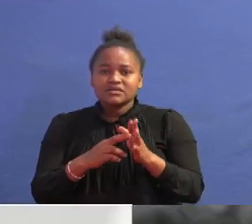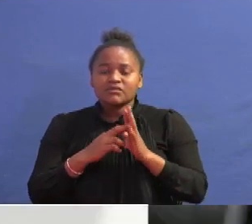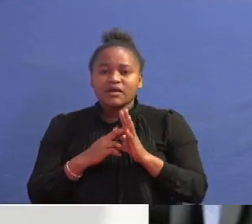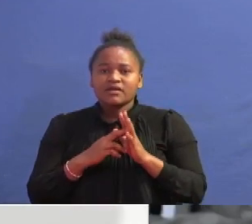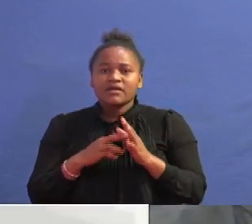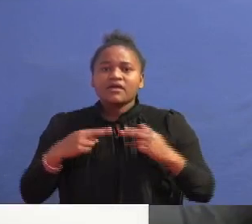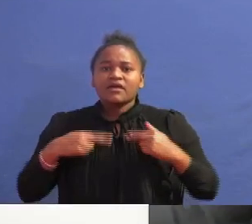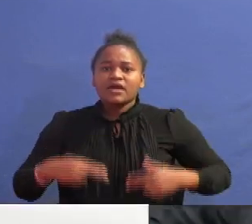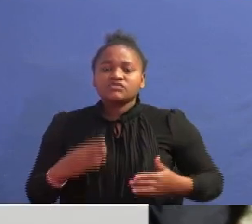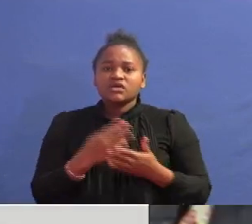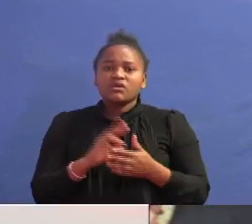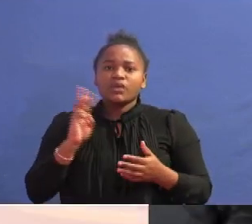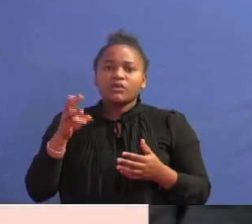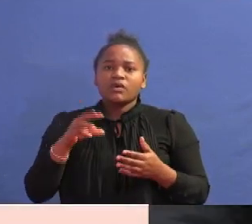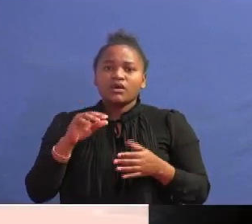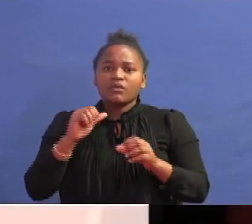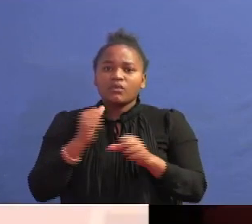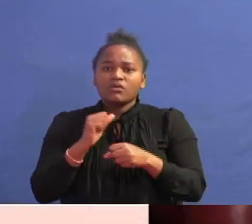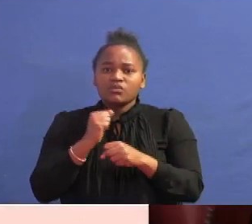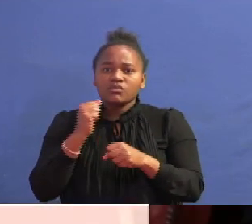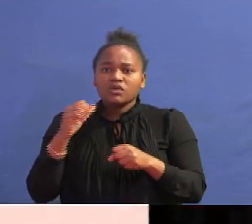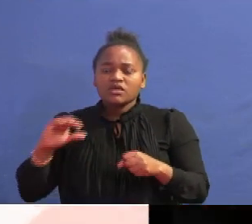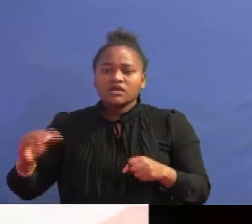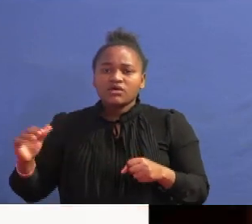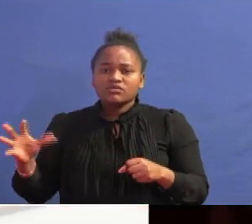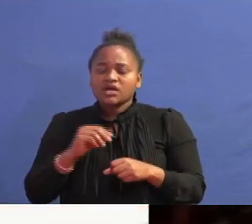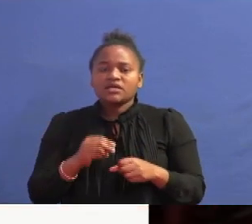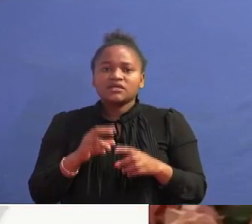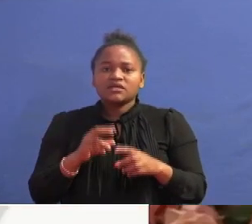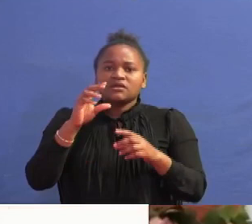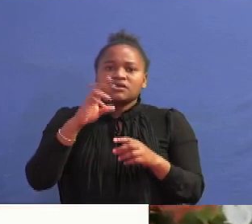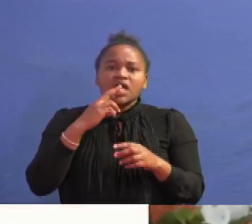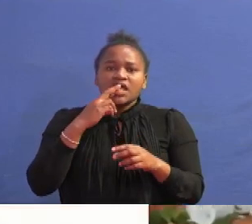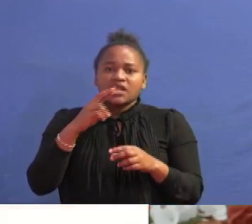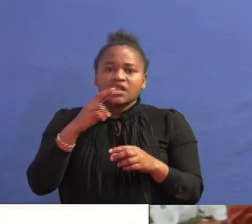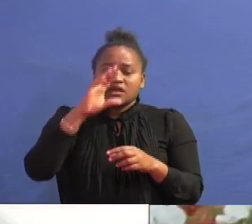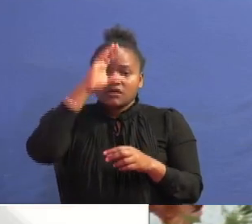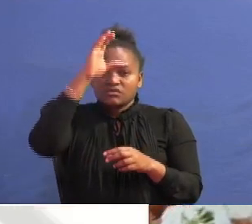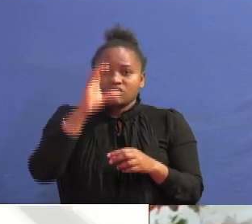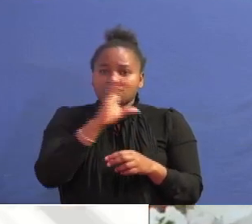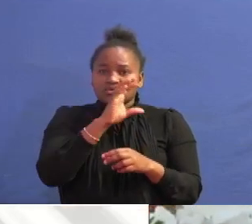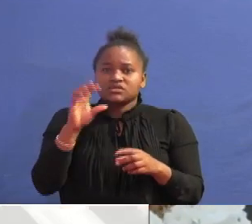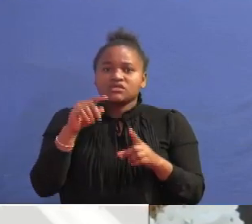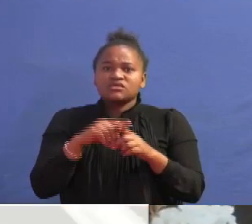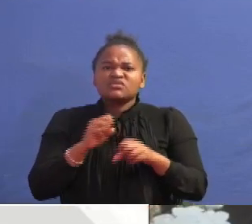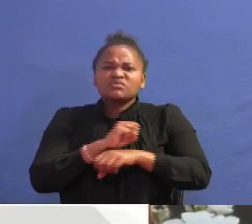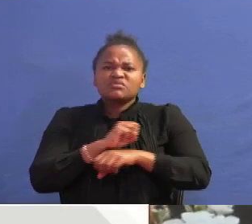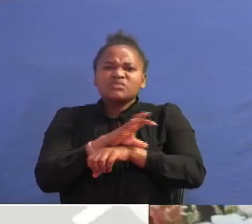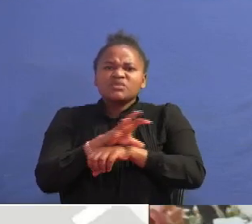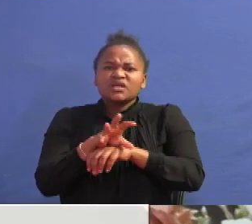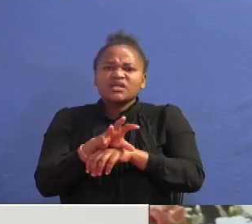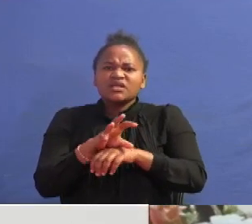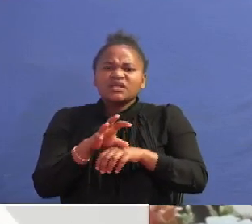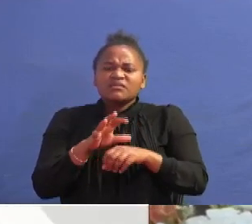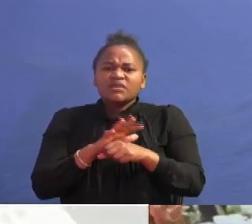health sector will work with counties and the Red Cross to supply medicines countrywide, citing the widespread of diseases due to the